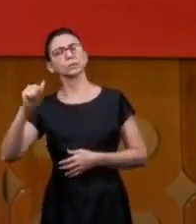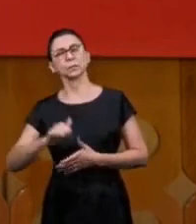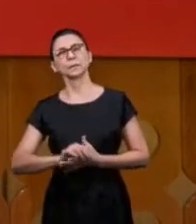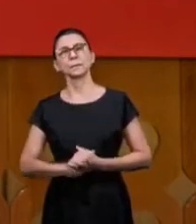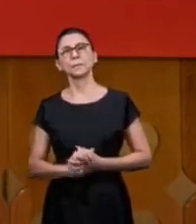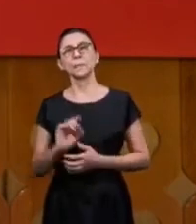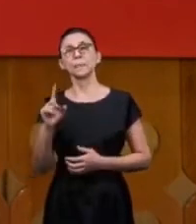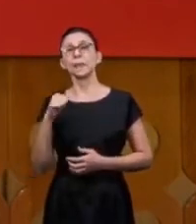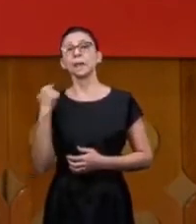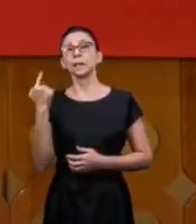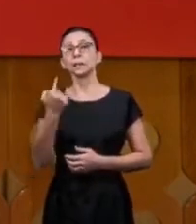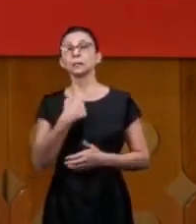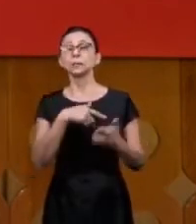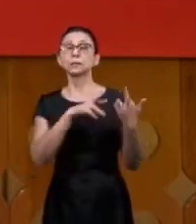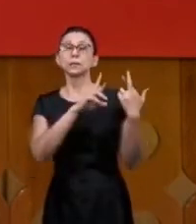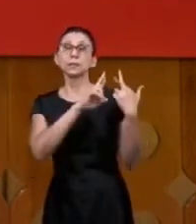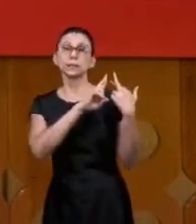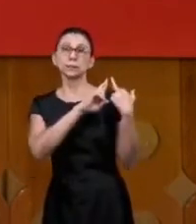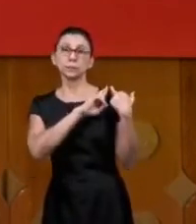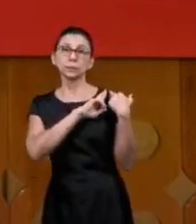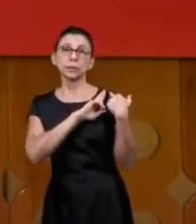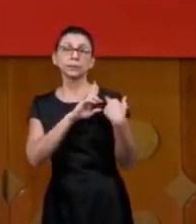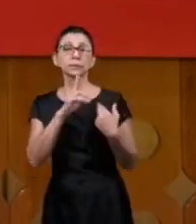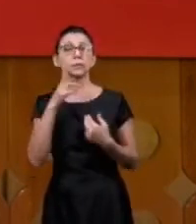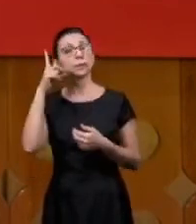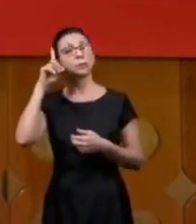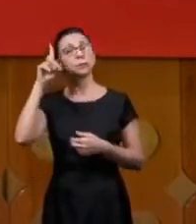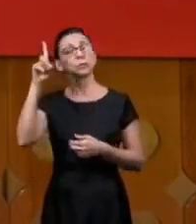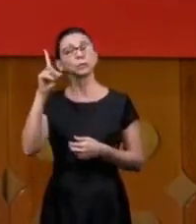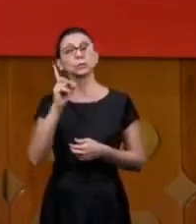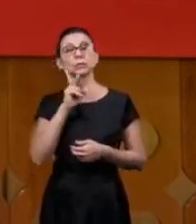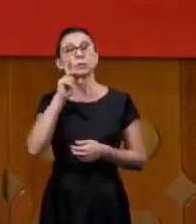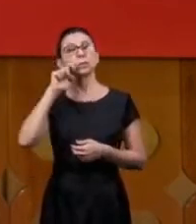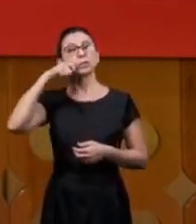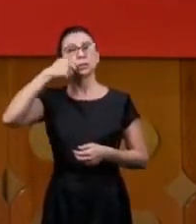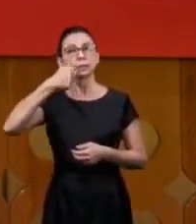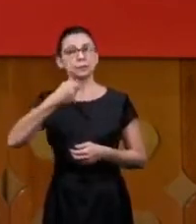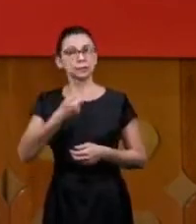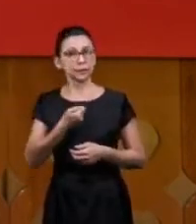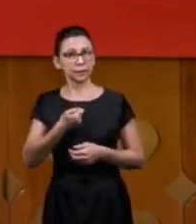and we were there was a day of the supper the church was filled